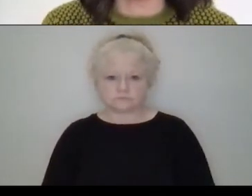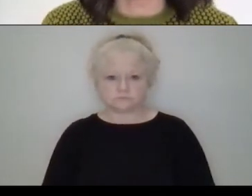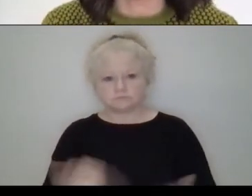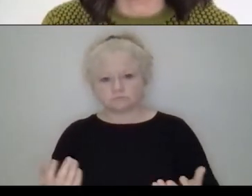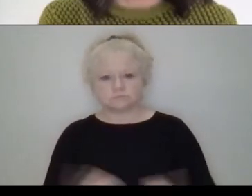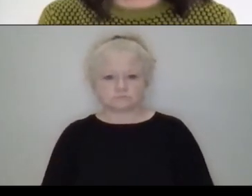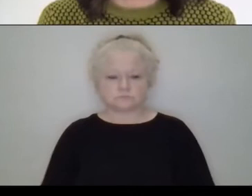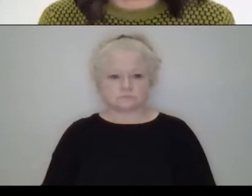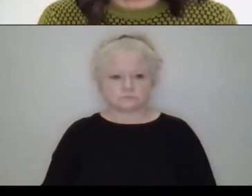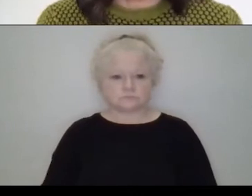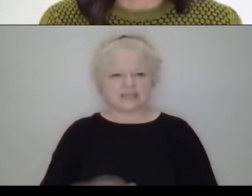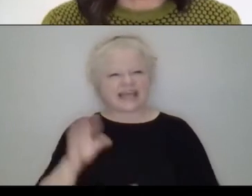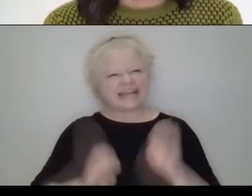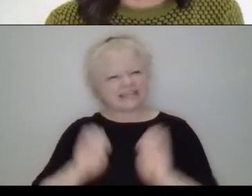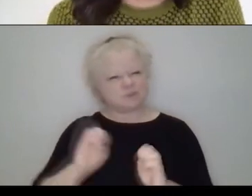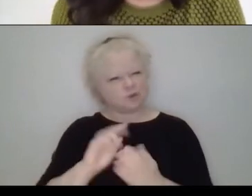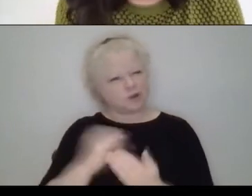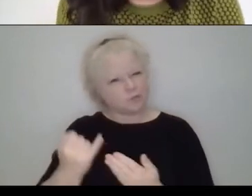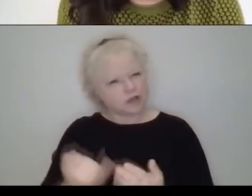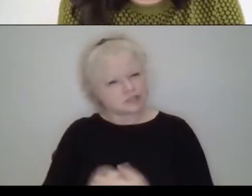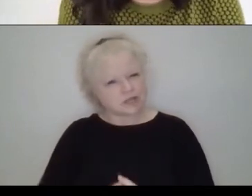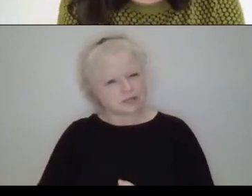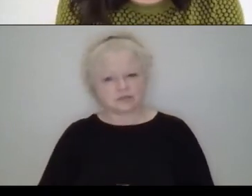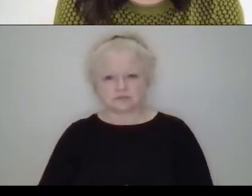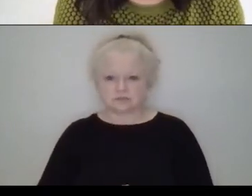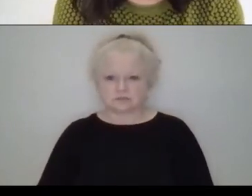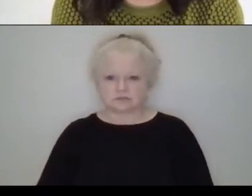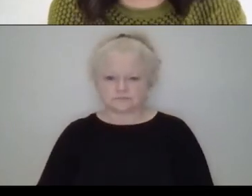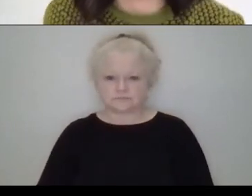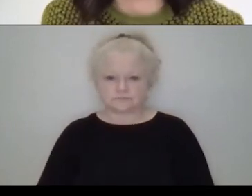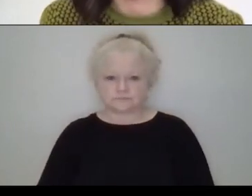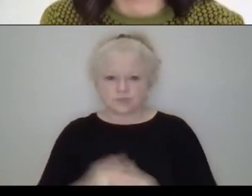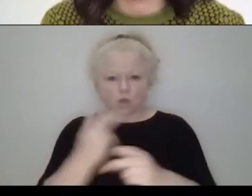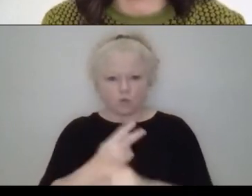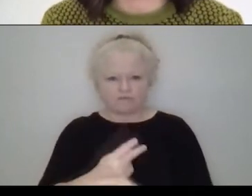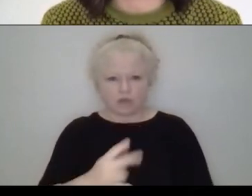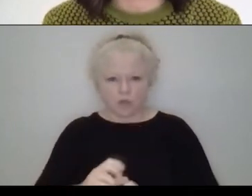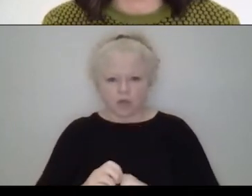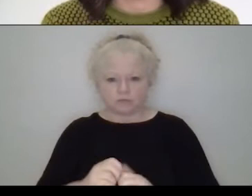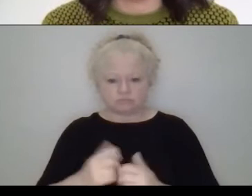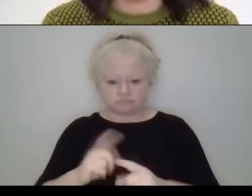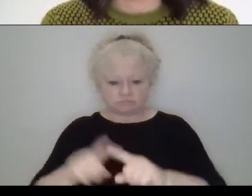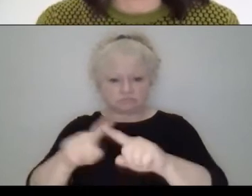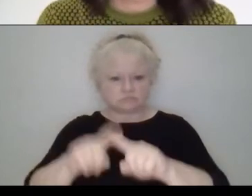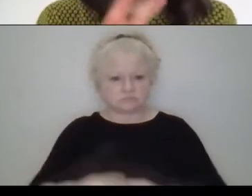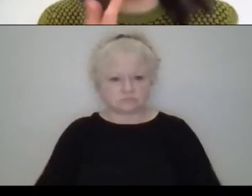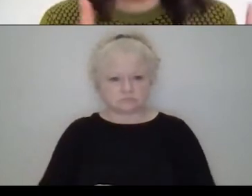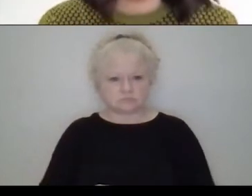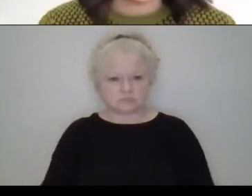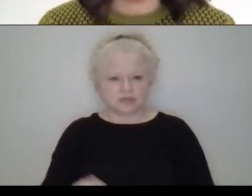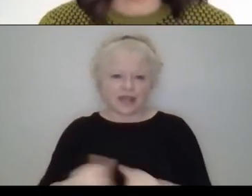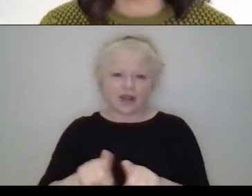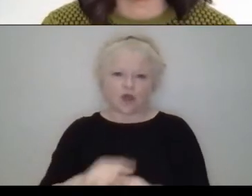um, experimental project in which we've figured out many interesting stuffs, uh, also around the beauty of